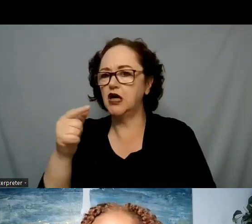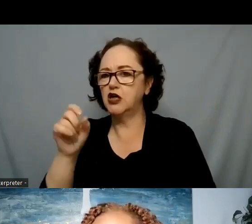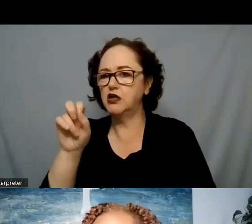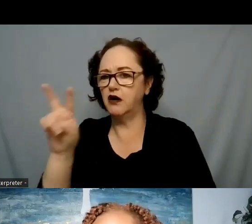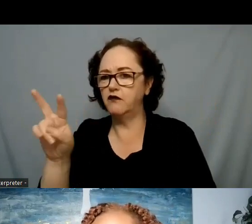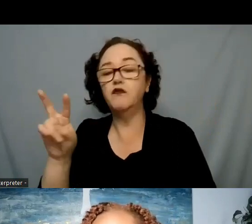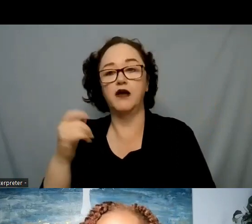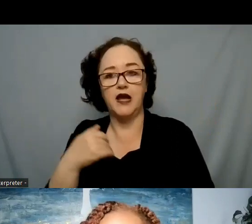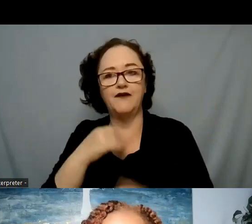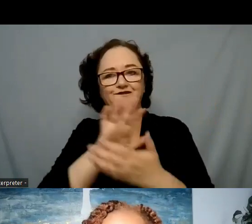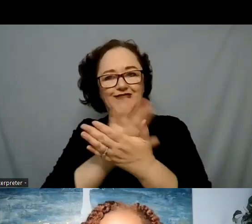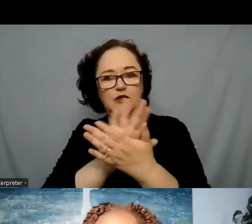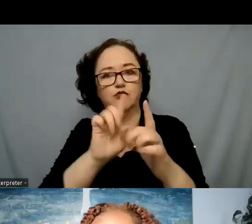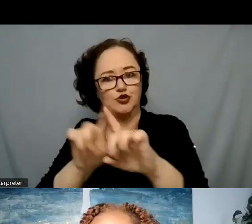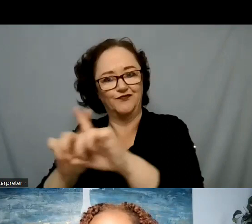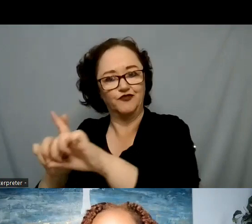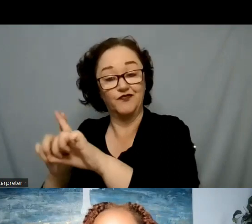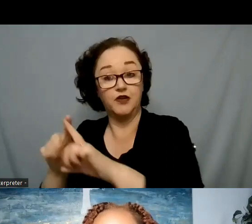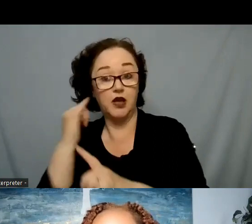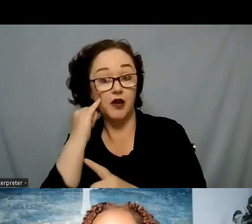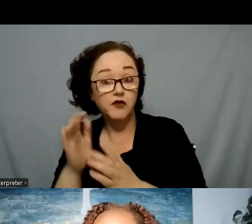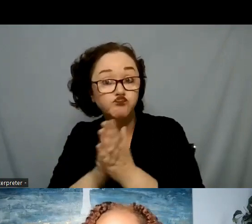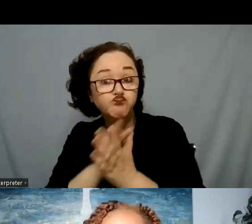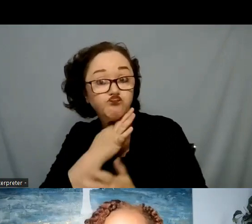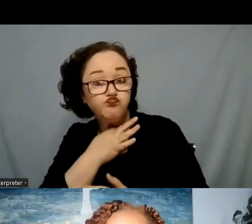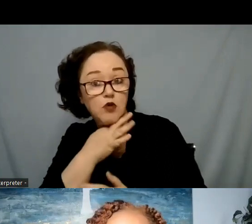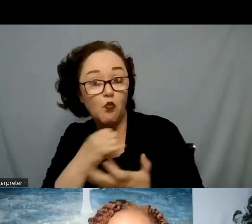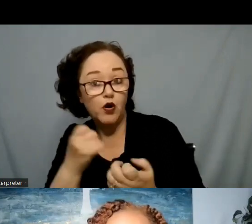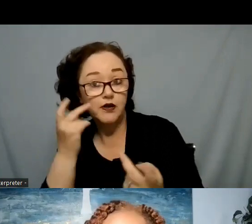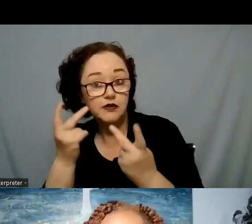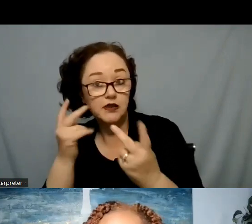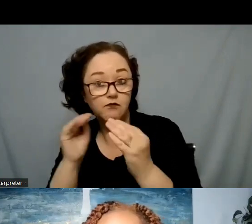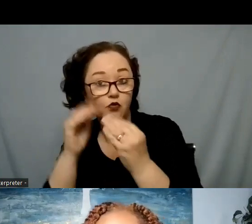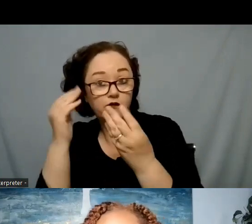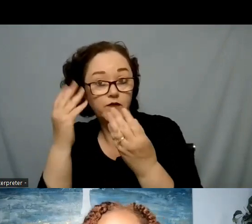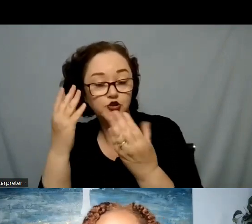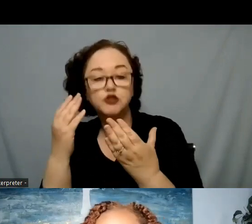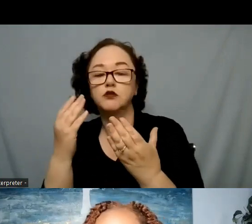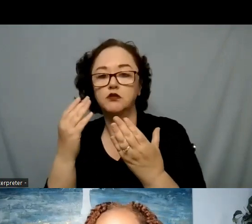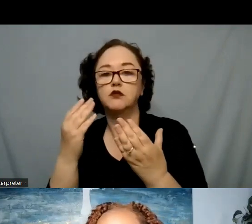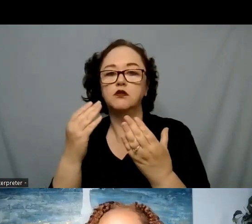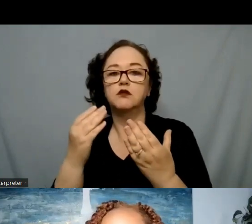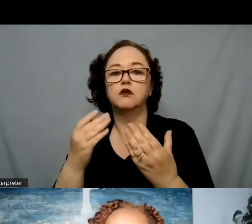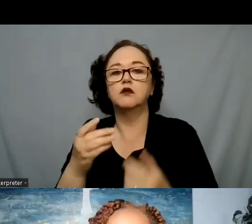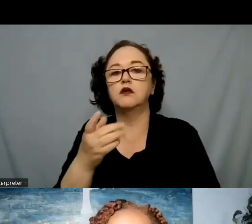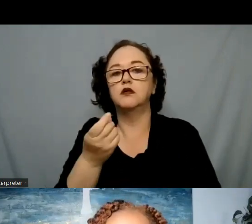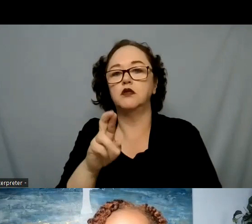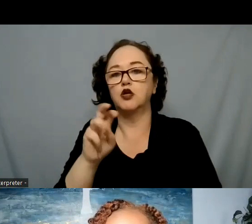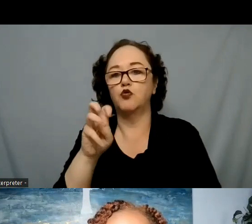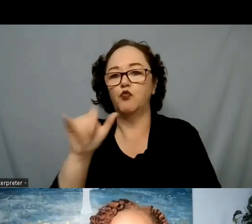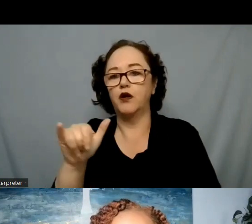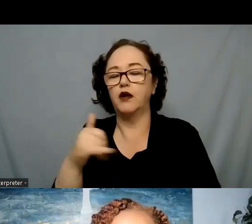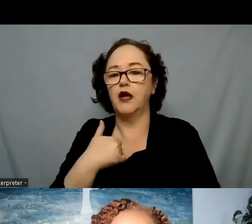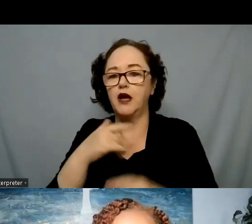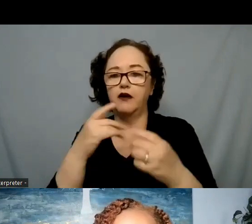interested in learning more about this topic she has some different videos available there that dive deeper